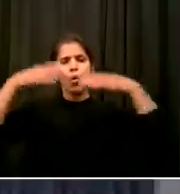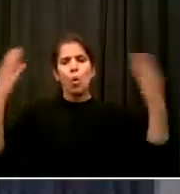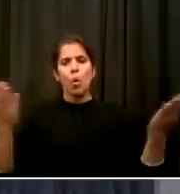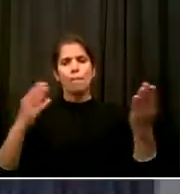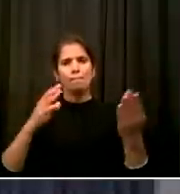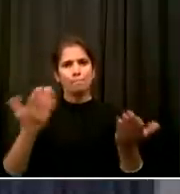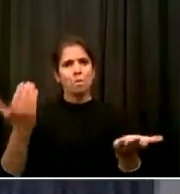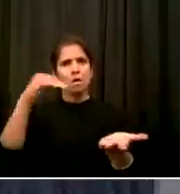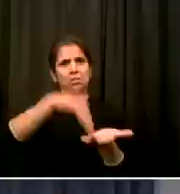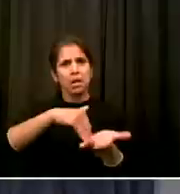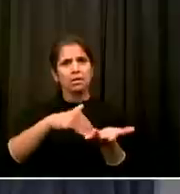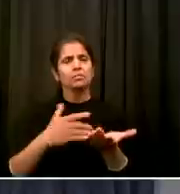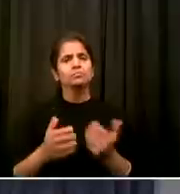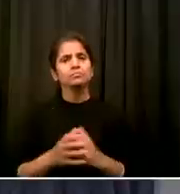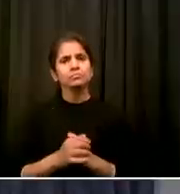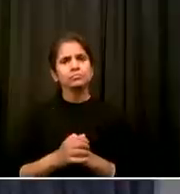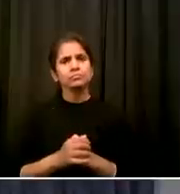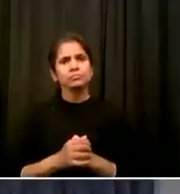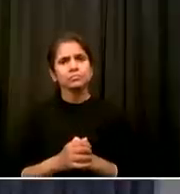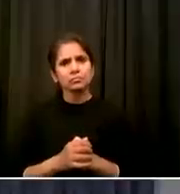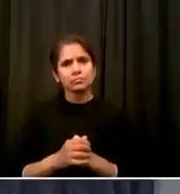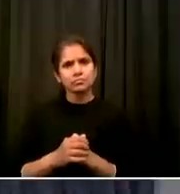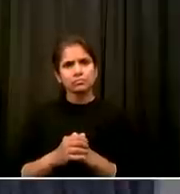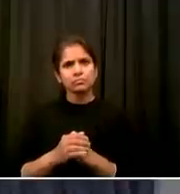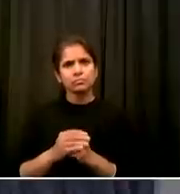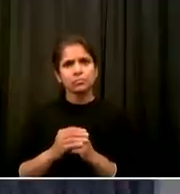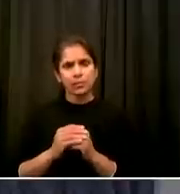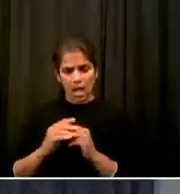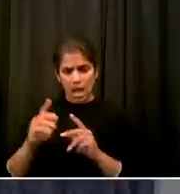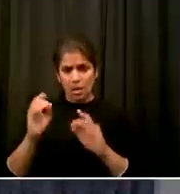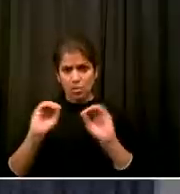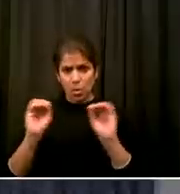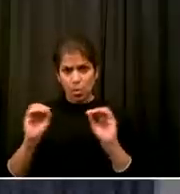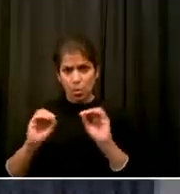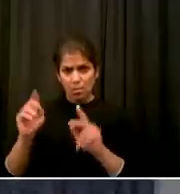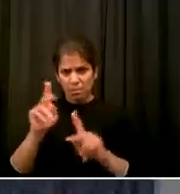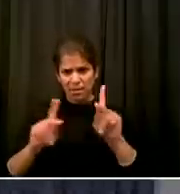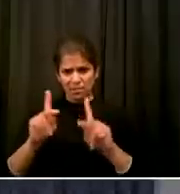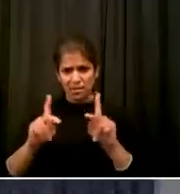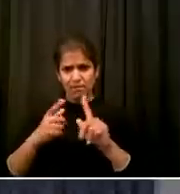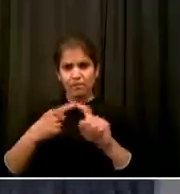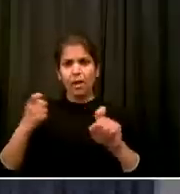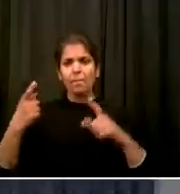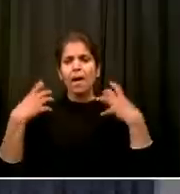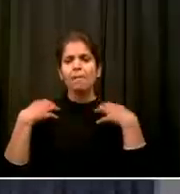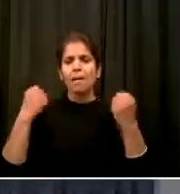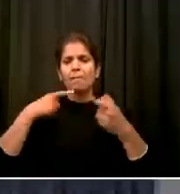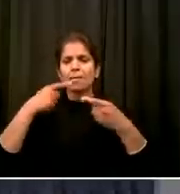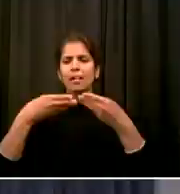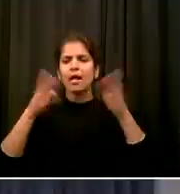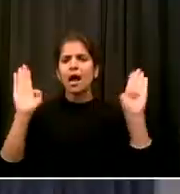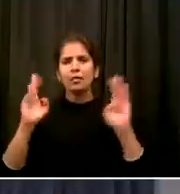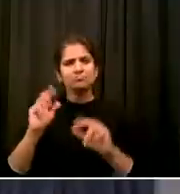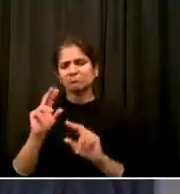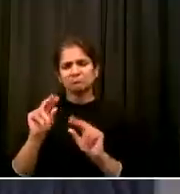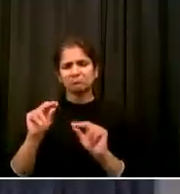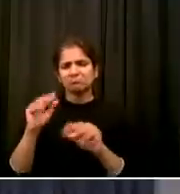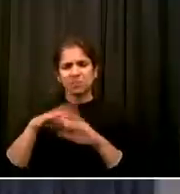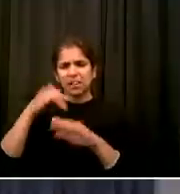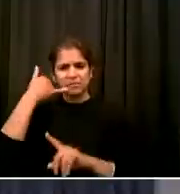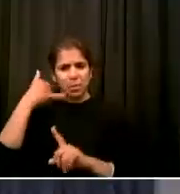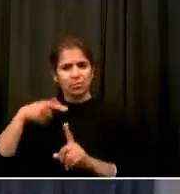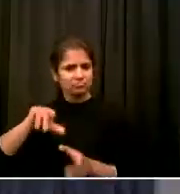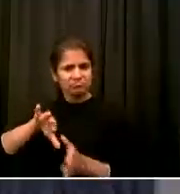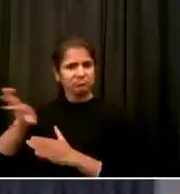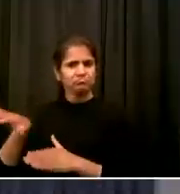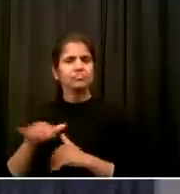question, if I can answer it, I will I'll ask you Yeah, I'll ask you and maybe I'll repeat it for them next week I'm just wondering what your advice and